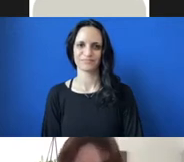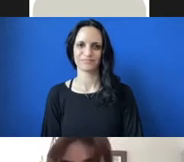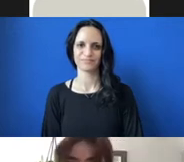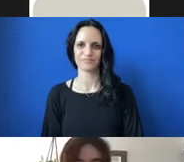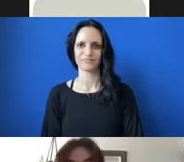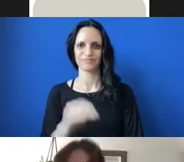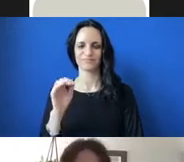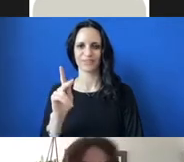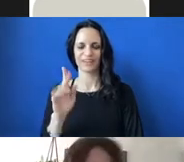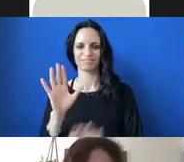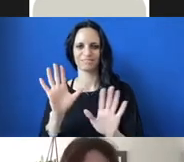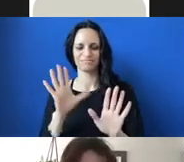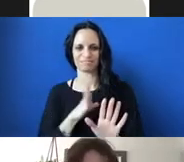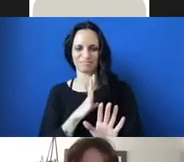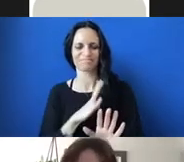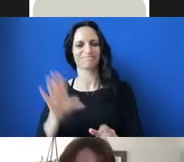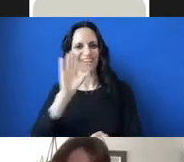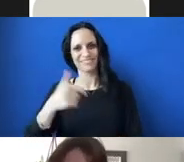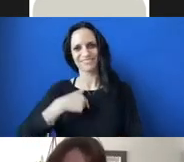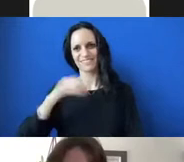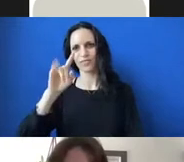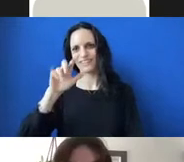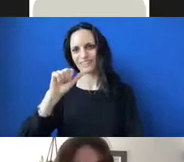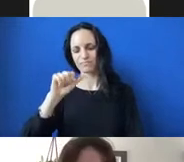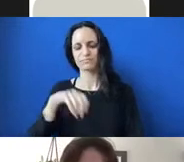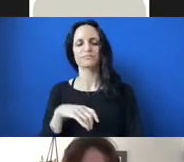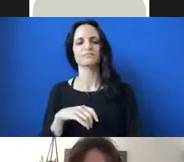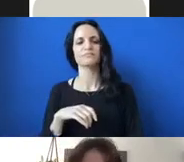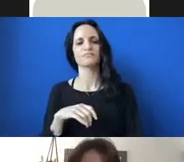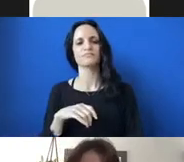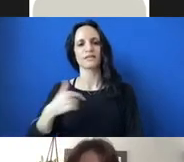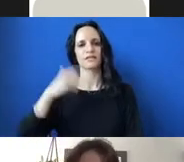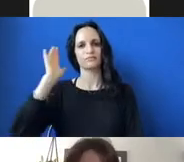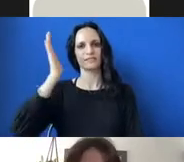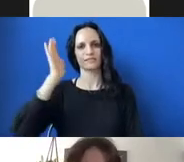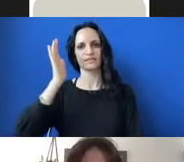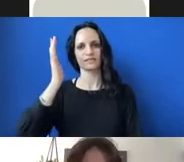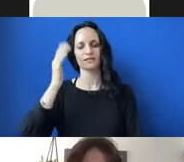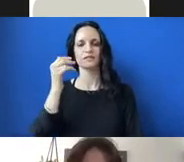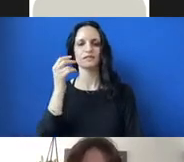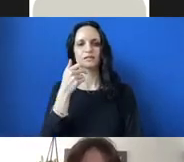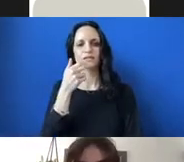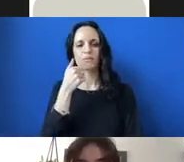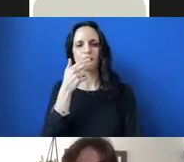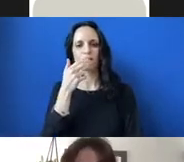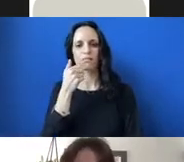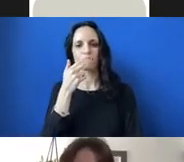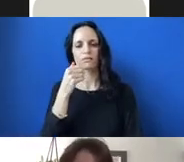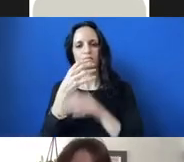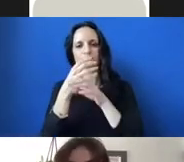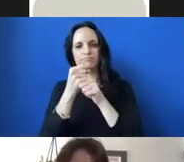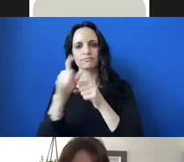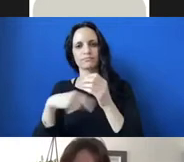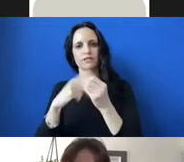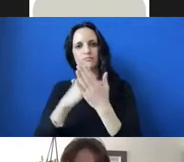Okay. All right. Hi, I'm Olivia. I'm presenting a small overview of a